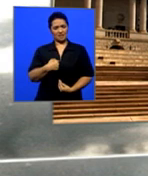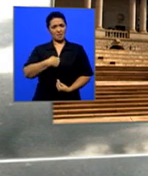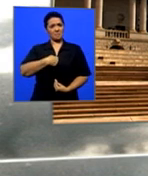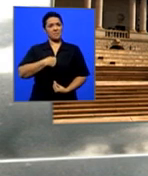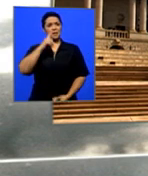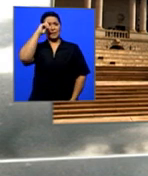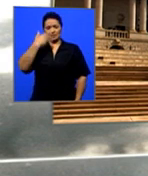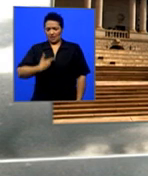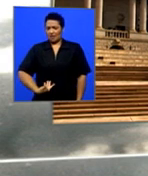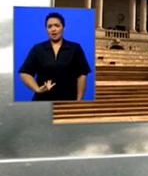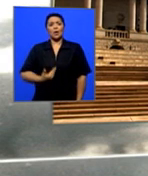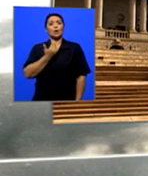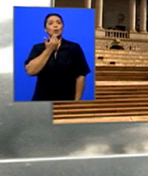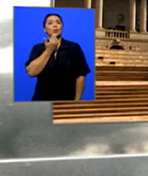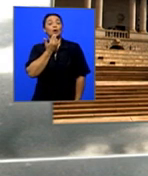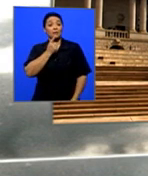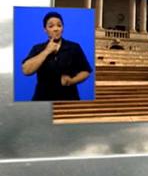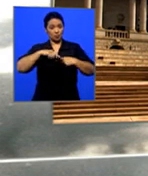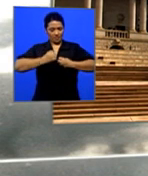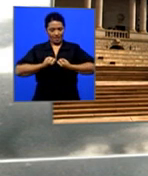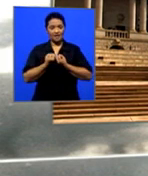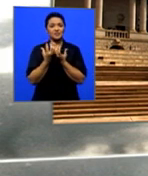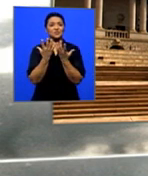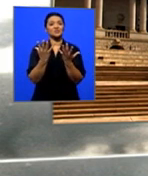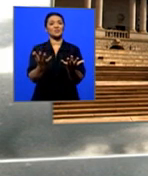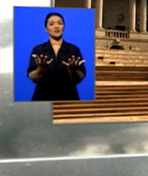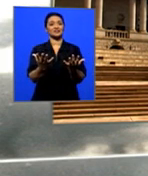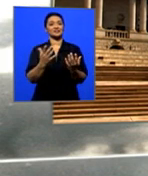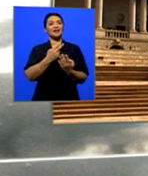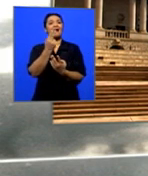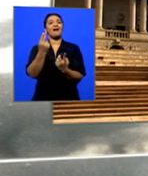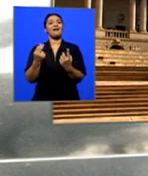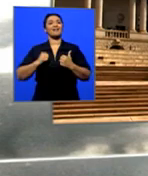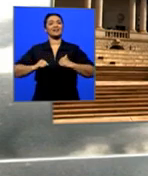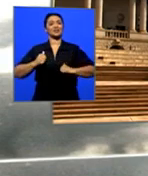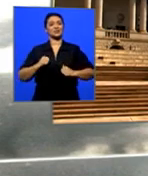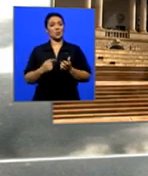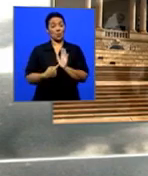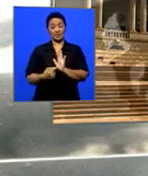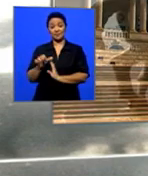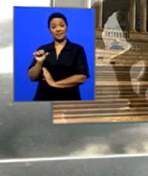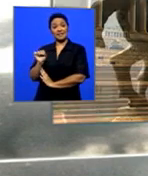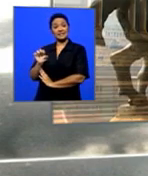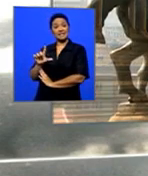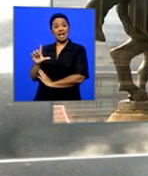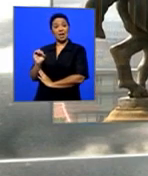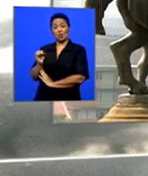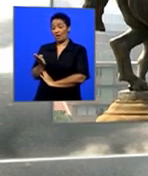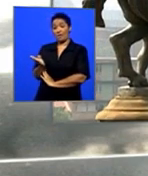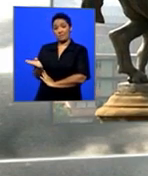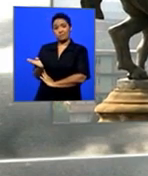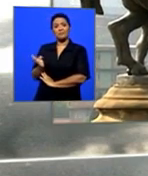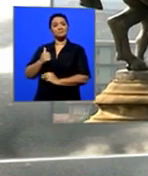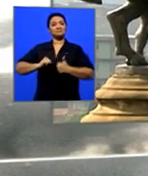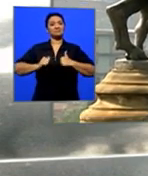And we want to express that on that stage. Silo was fortunate. He played